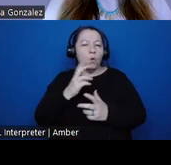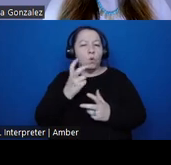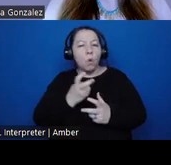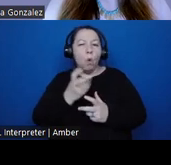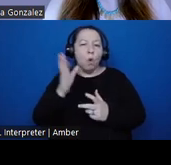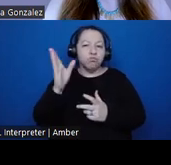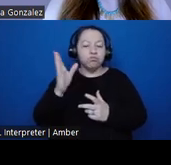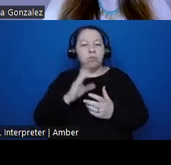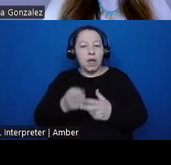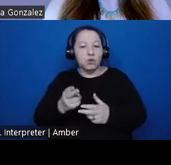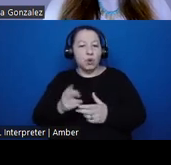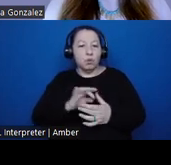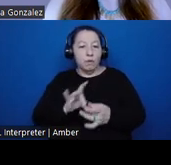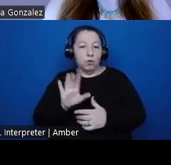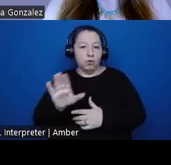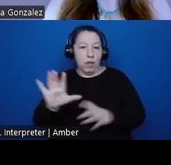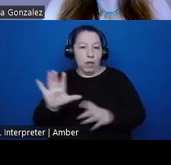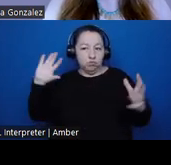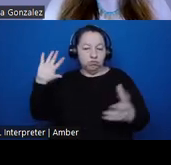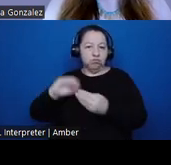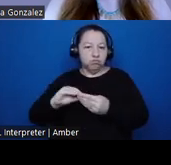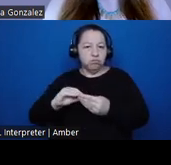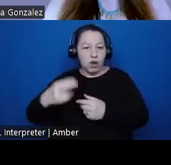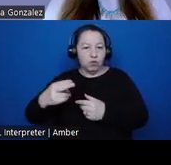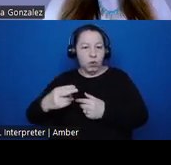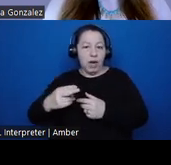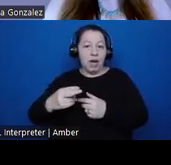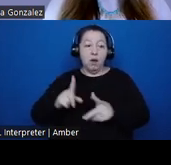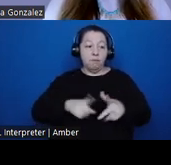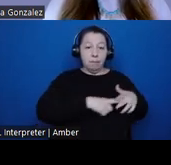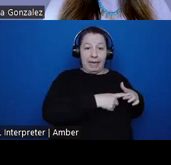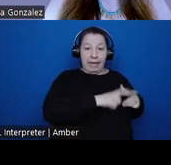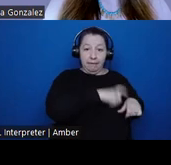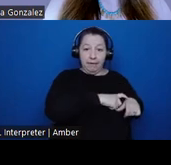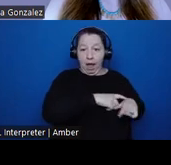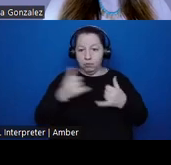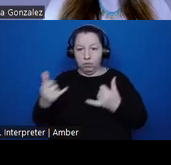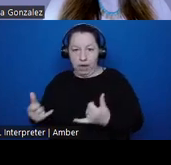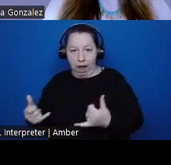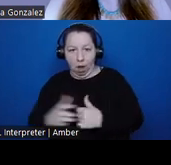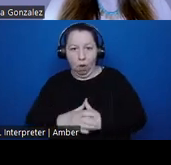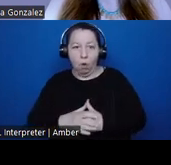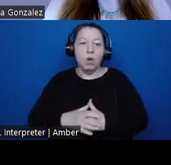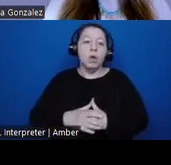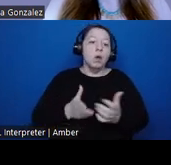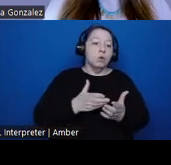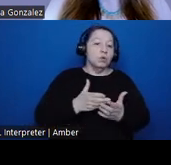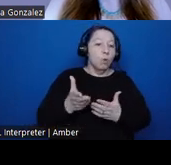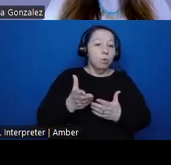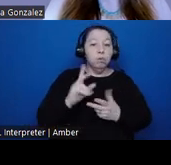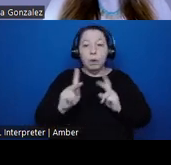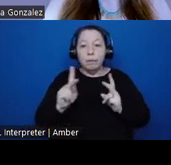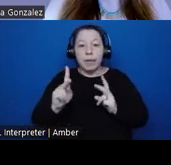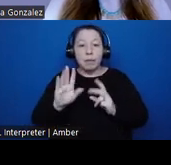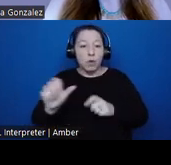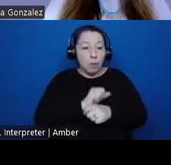time immemorial to the present economy are communicated in place and through people's practices, and you can see examples